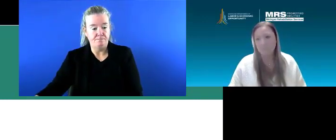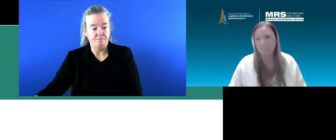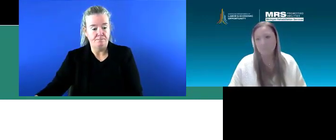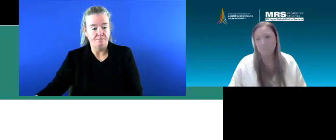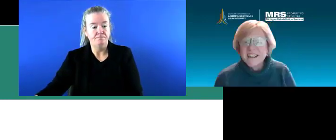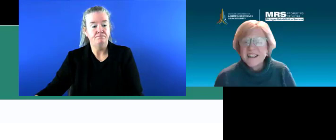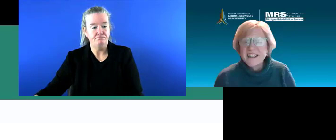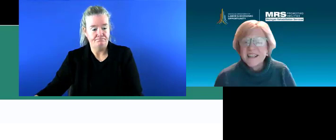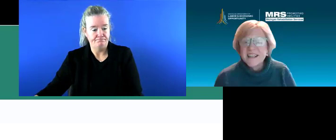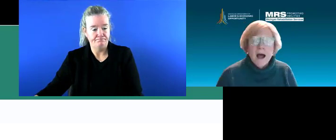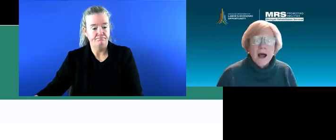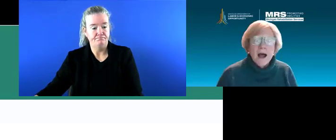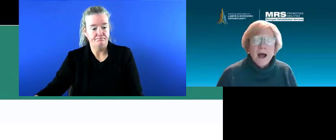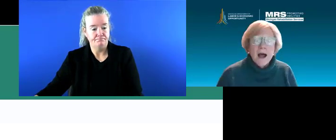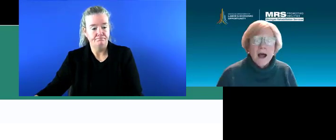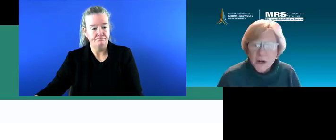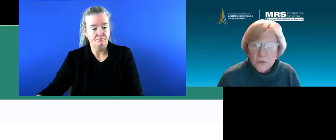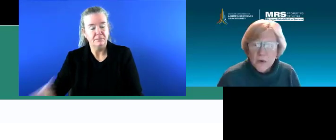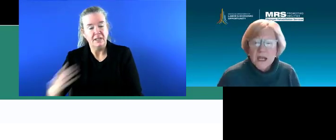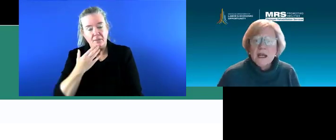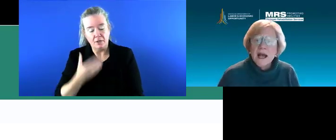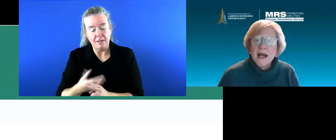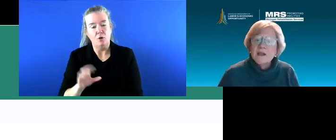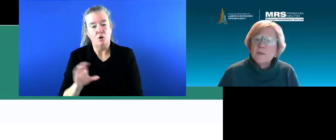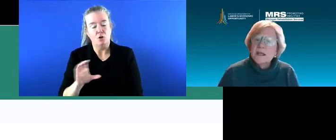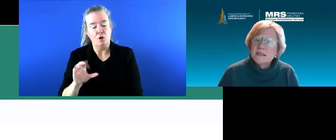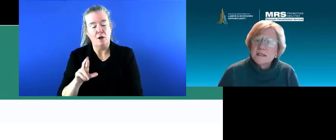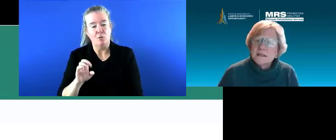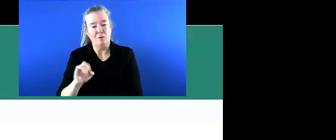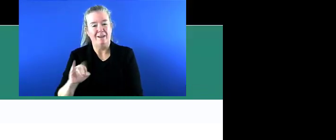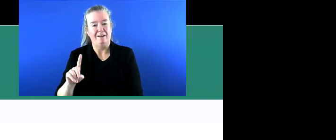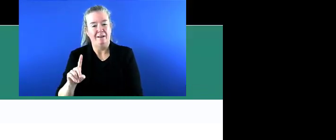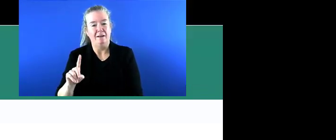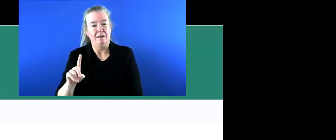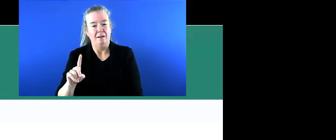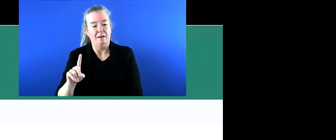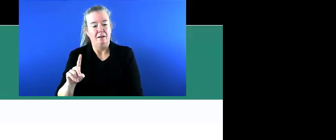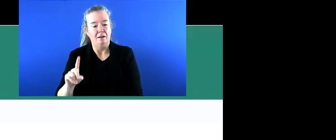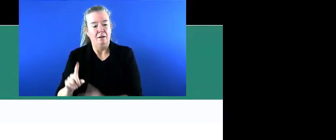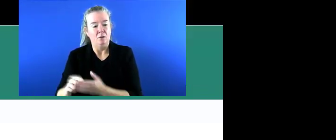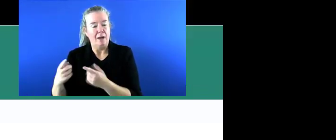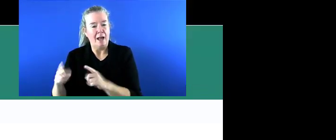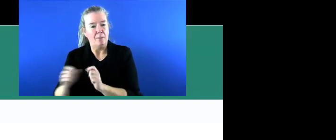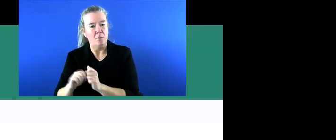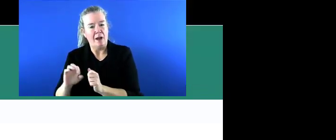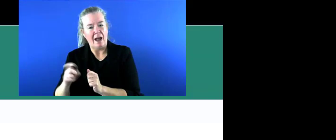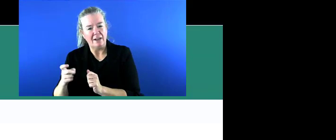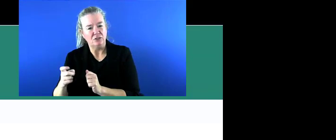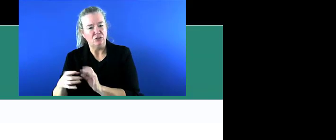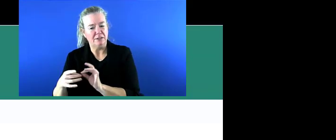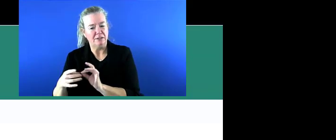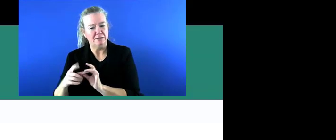Yes, thank you. I'm Claudette Reed. What to him? What happened to his oxygen tank?